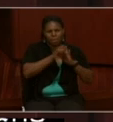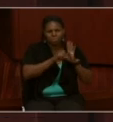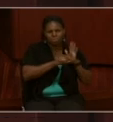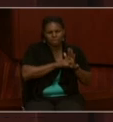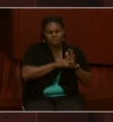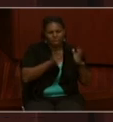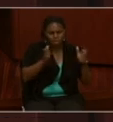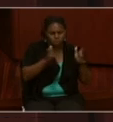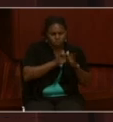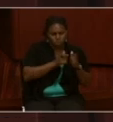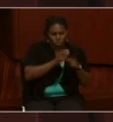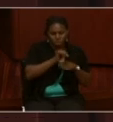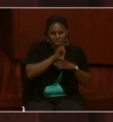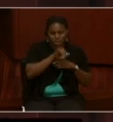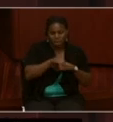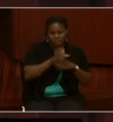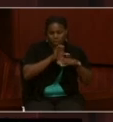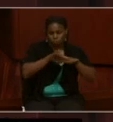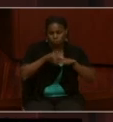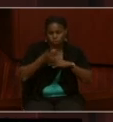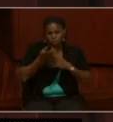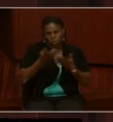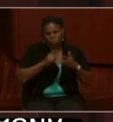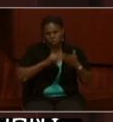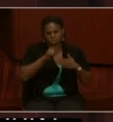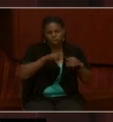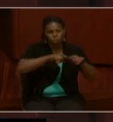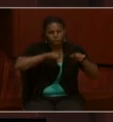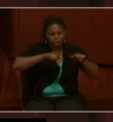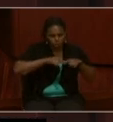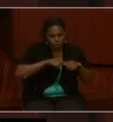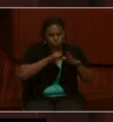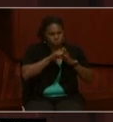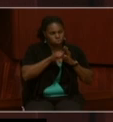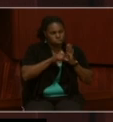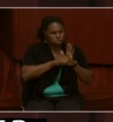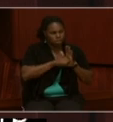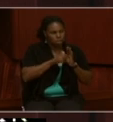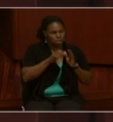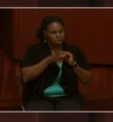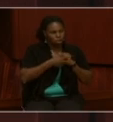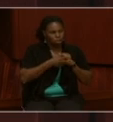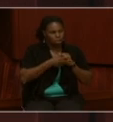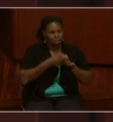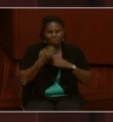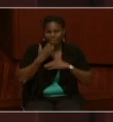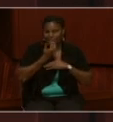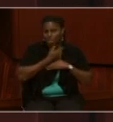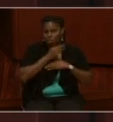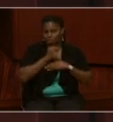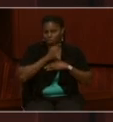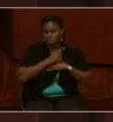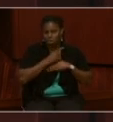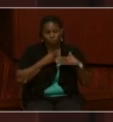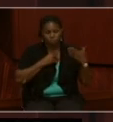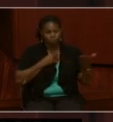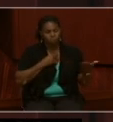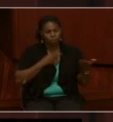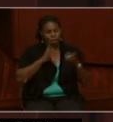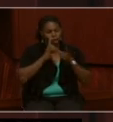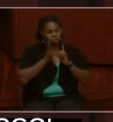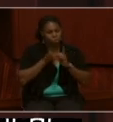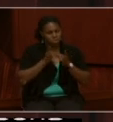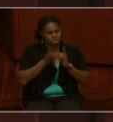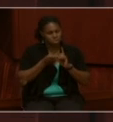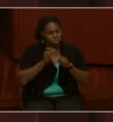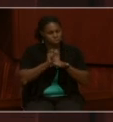smaller naval forces. So you'll want to check with local state archives. Thank you, Mark. The next question, are you digitizing